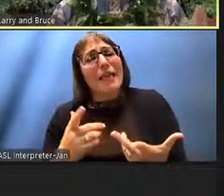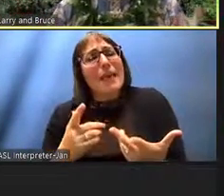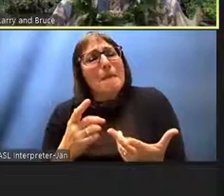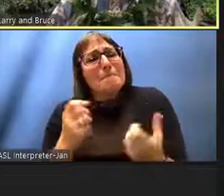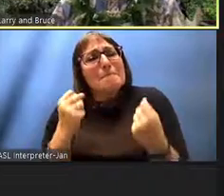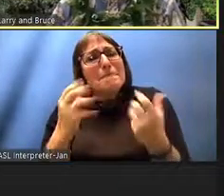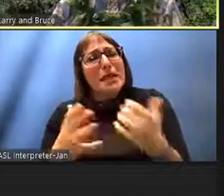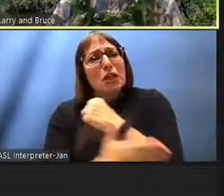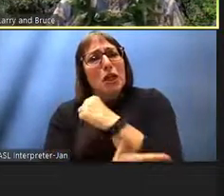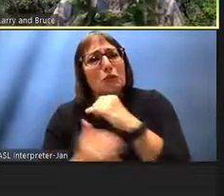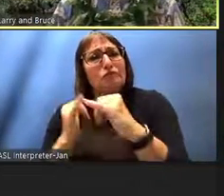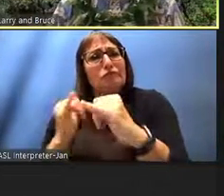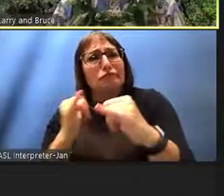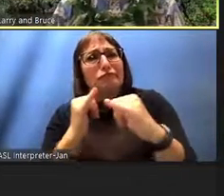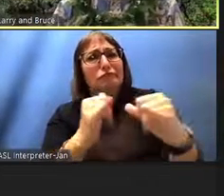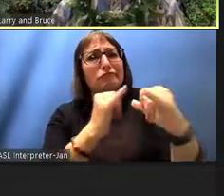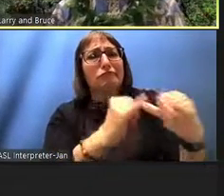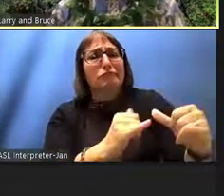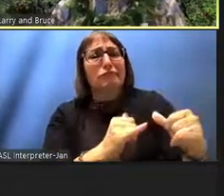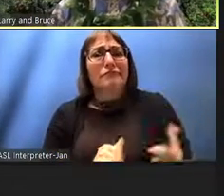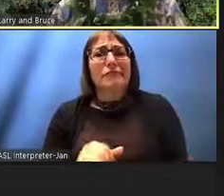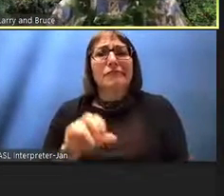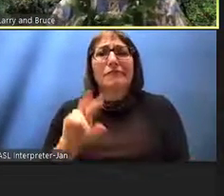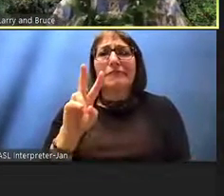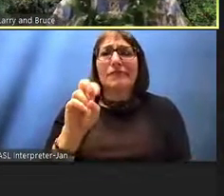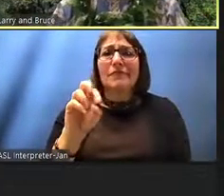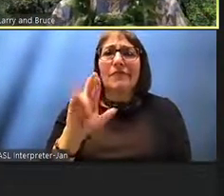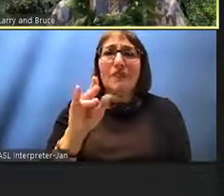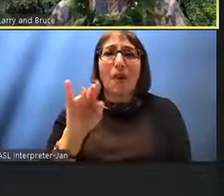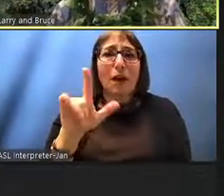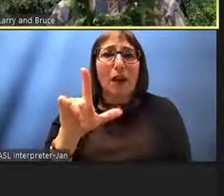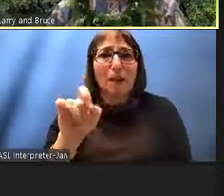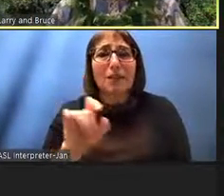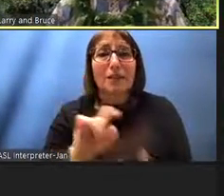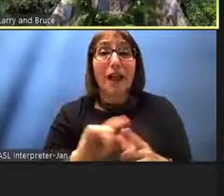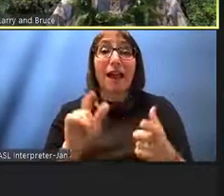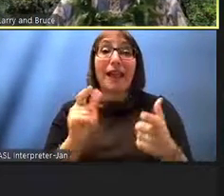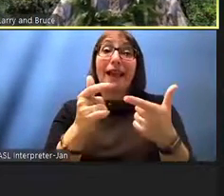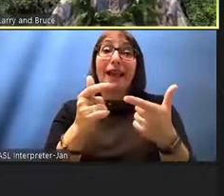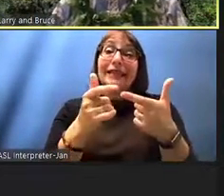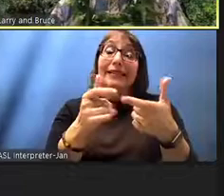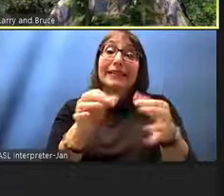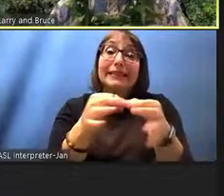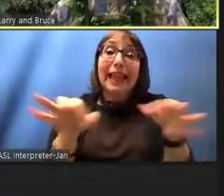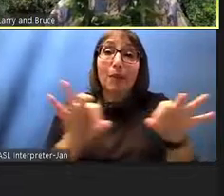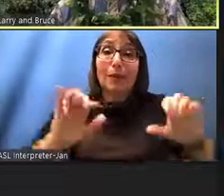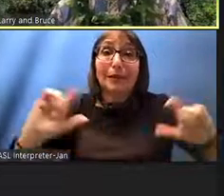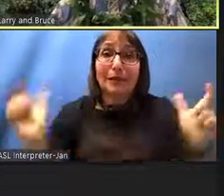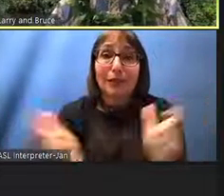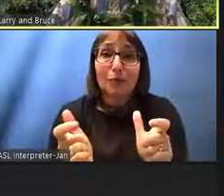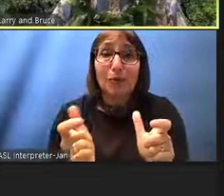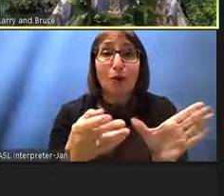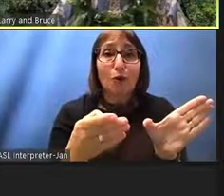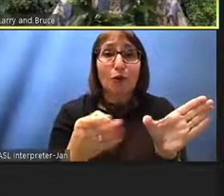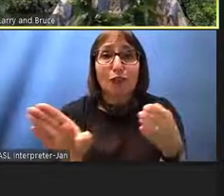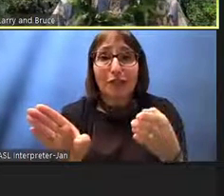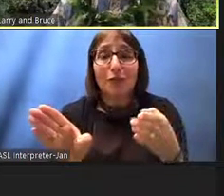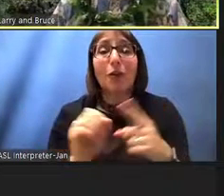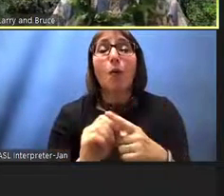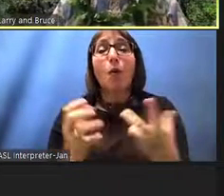thing called um language endangerment language shift even colonization